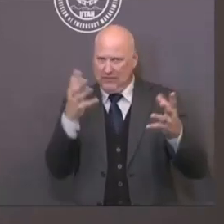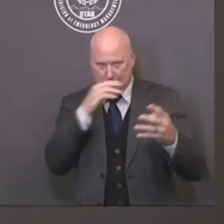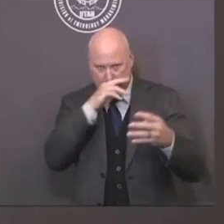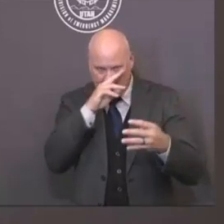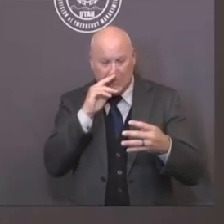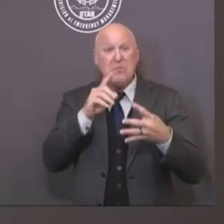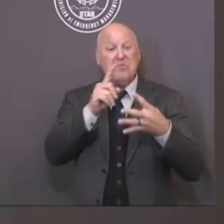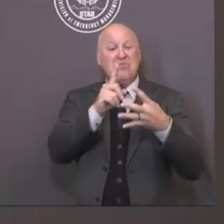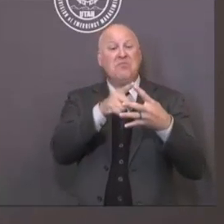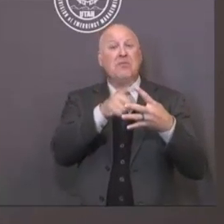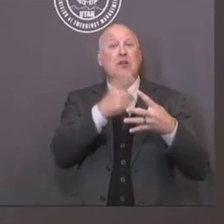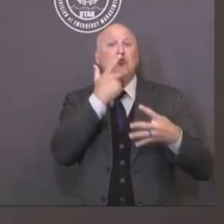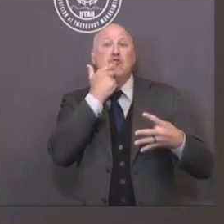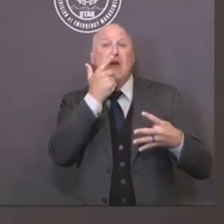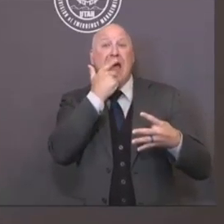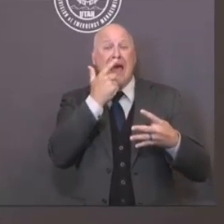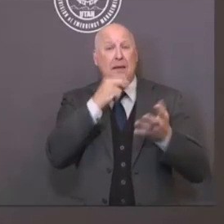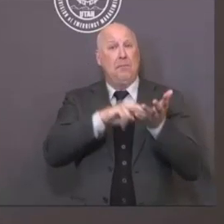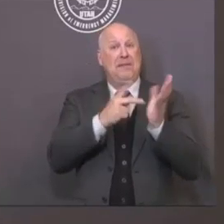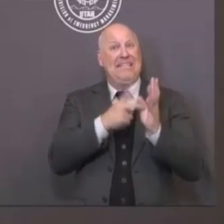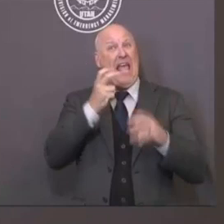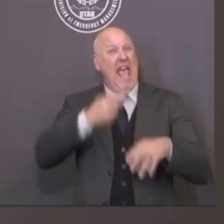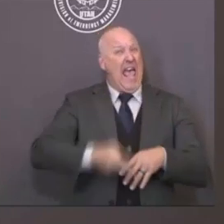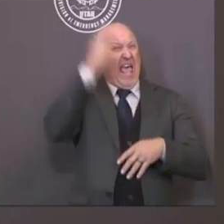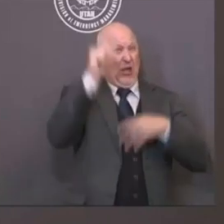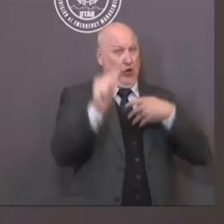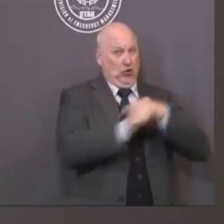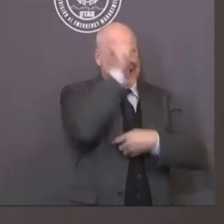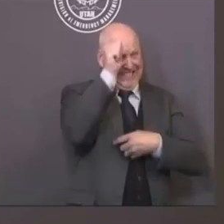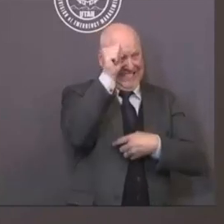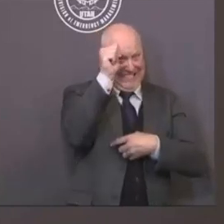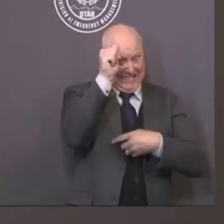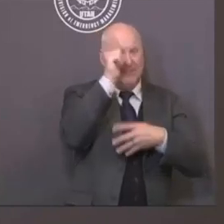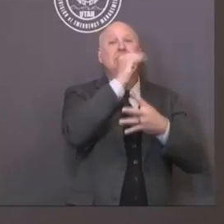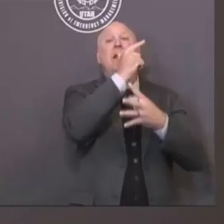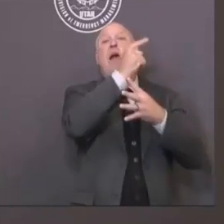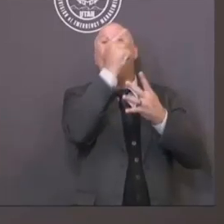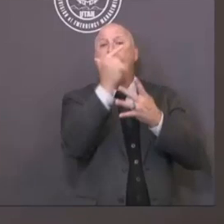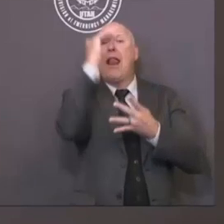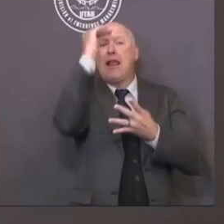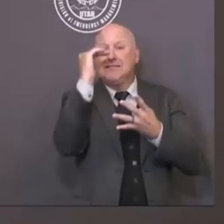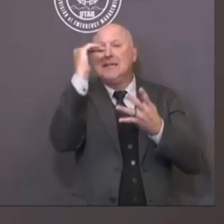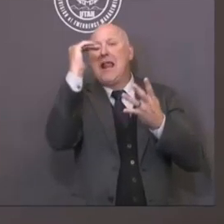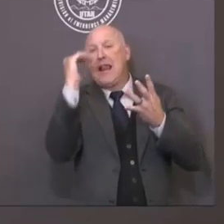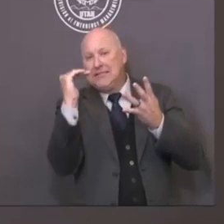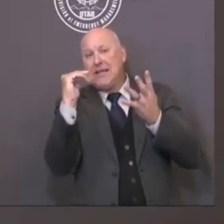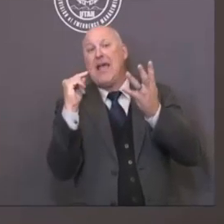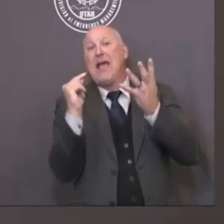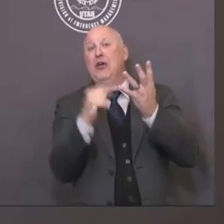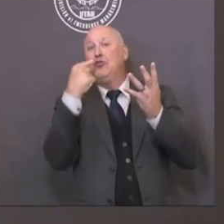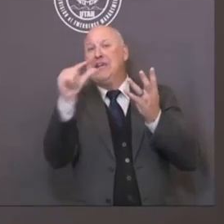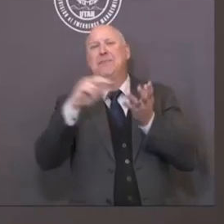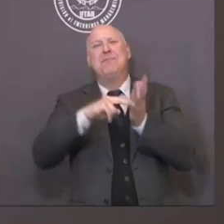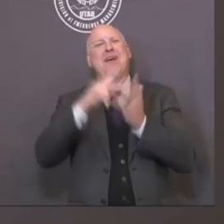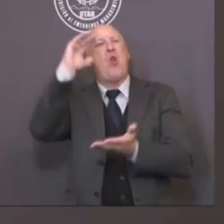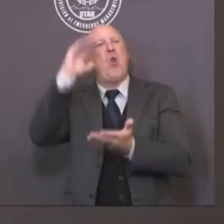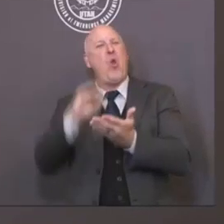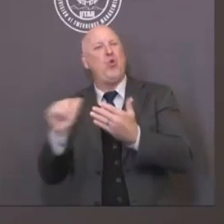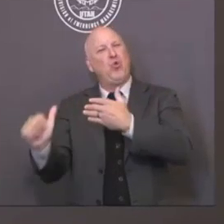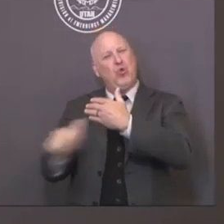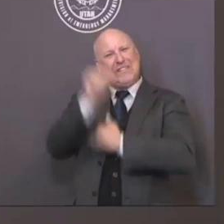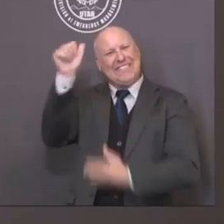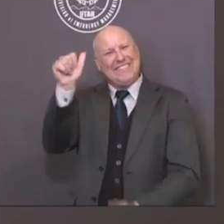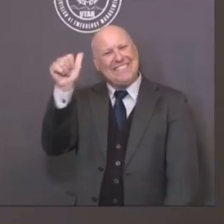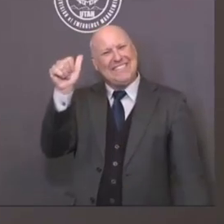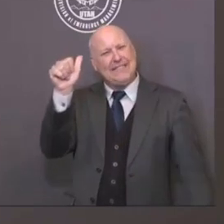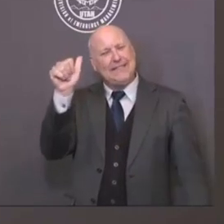green, the new normal, was really no risk. And I think that's given us probably misinformation as